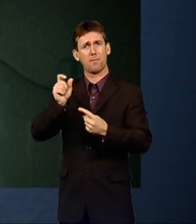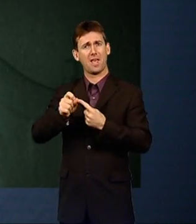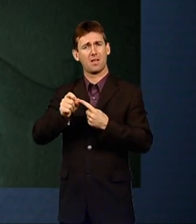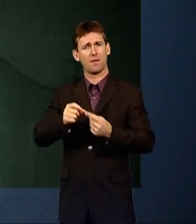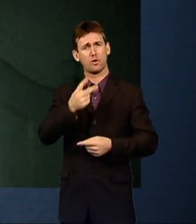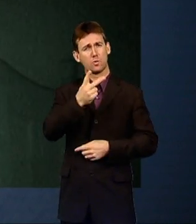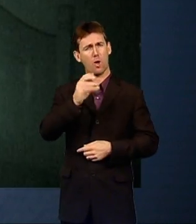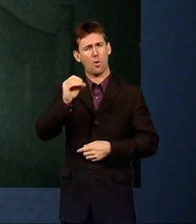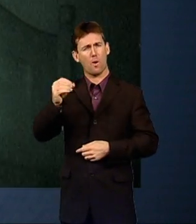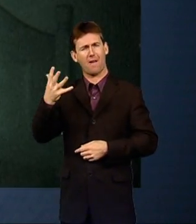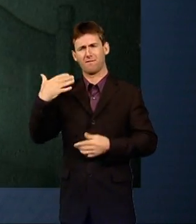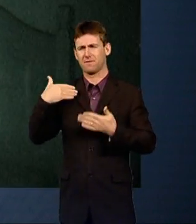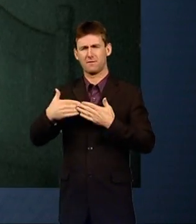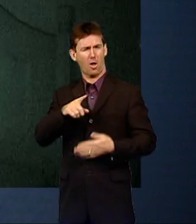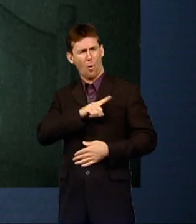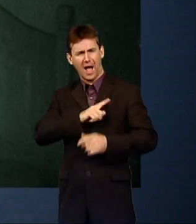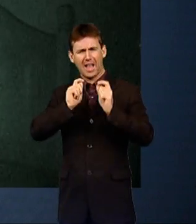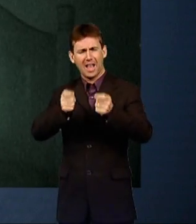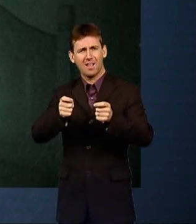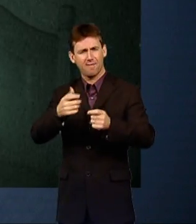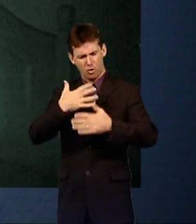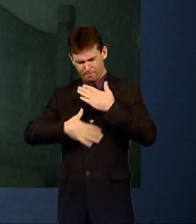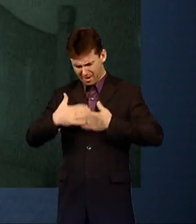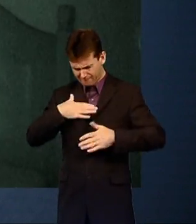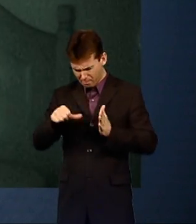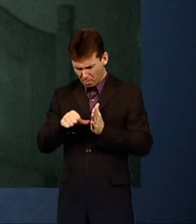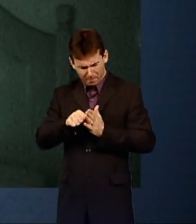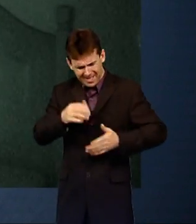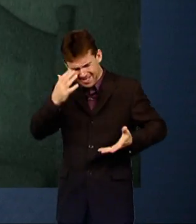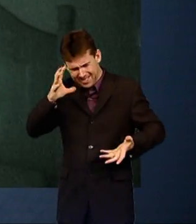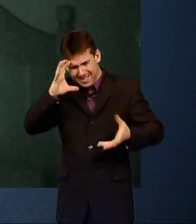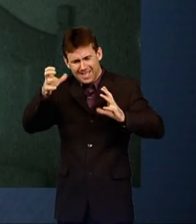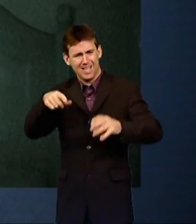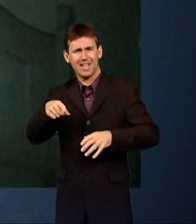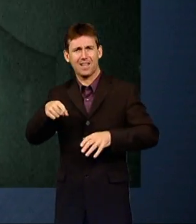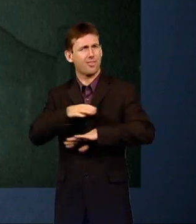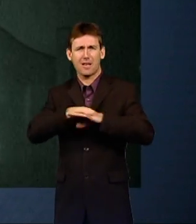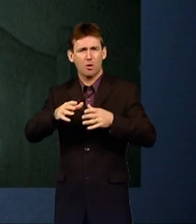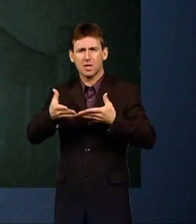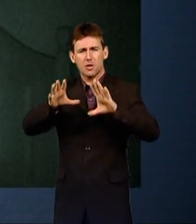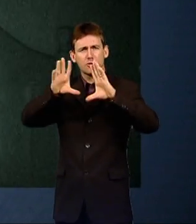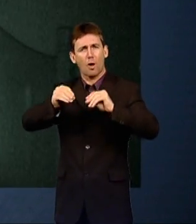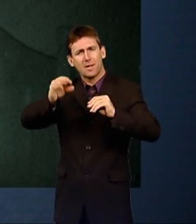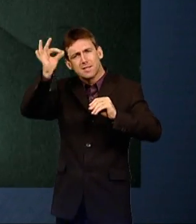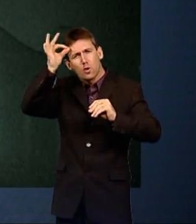behavioural problems. Not good practice, according to the man who writes mental health guidelines for doctors.